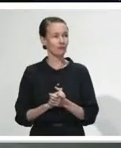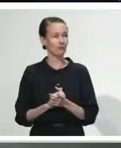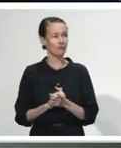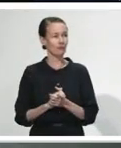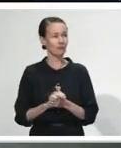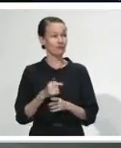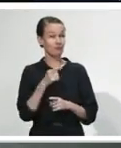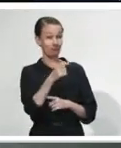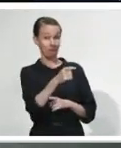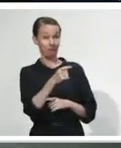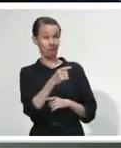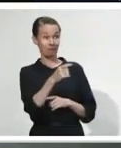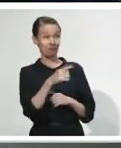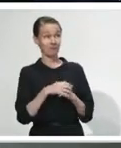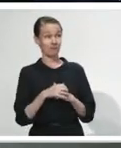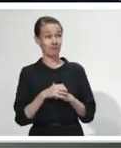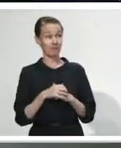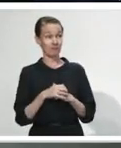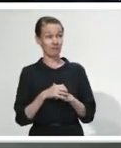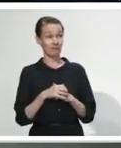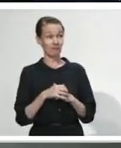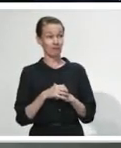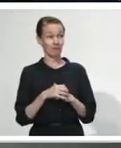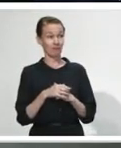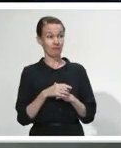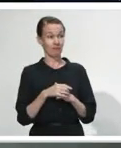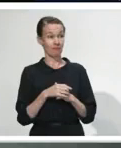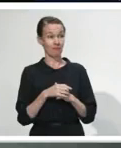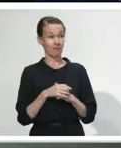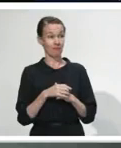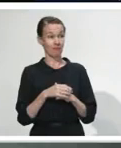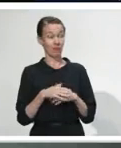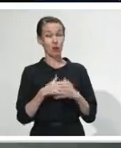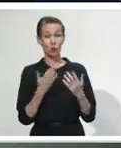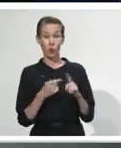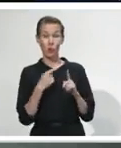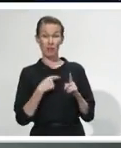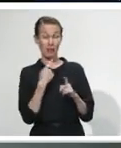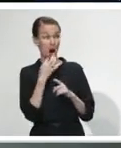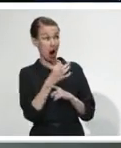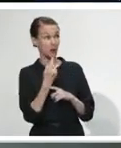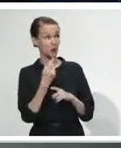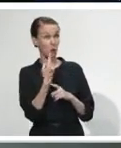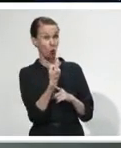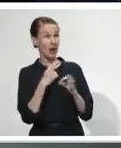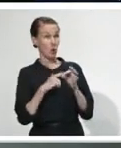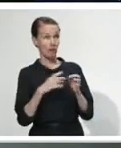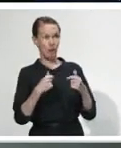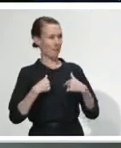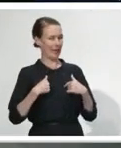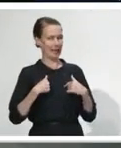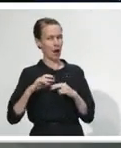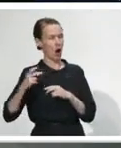Project Wano. That burger field photo has sparked a debate about dobbing in violators. Big gatherings or small gatherings, how important is it that Kiwis